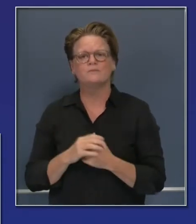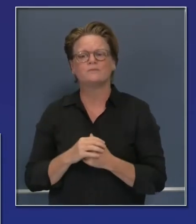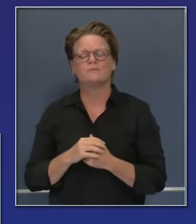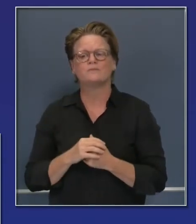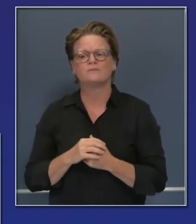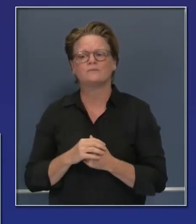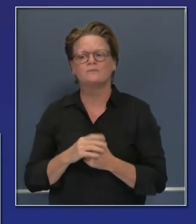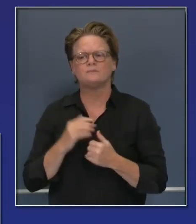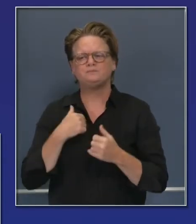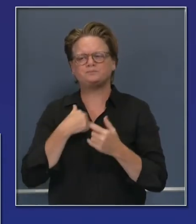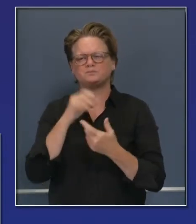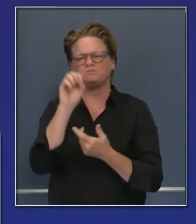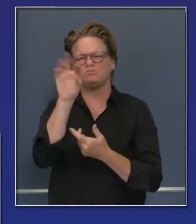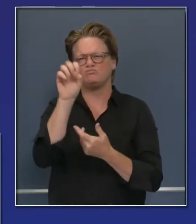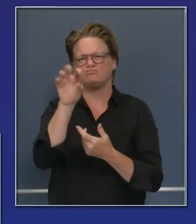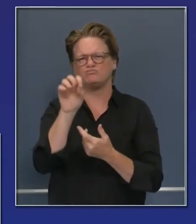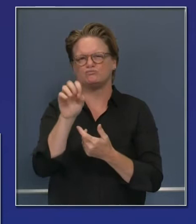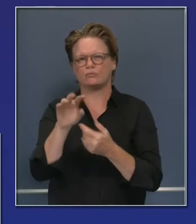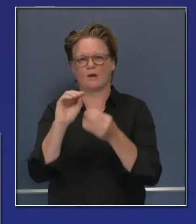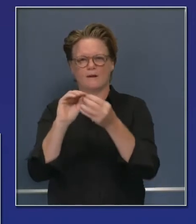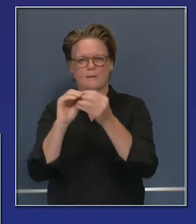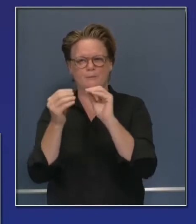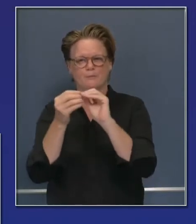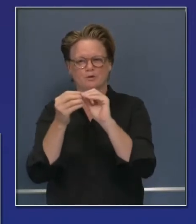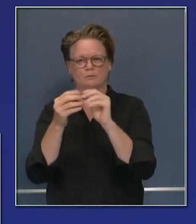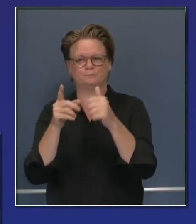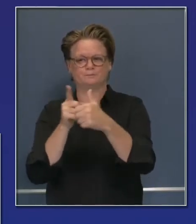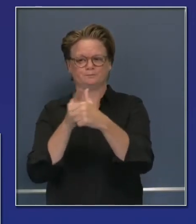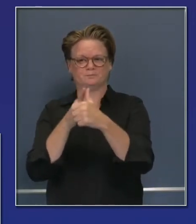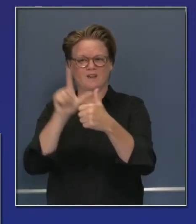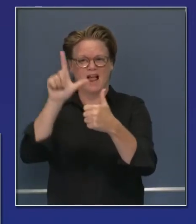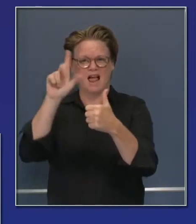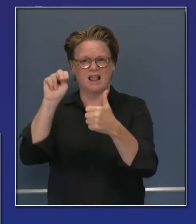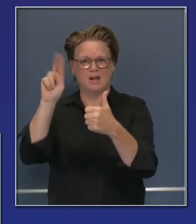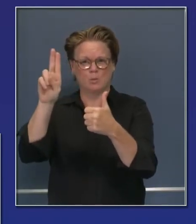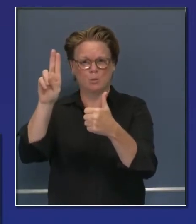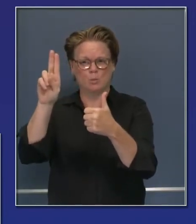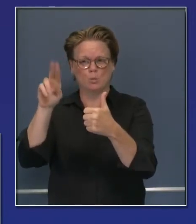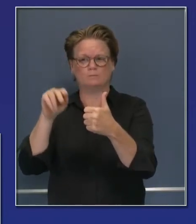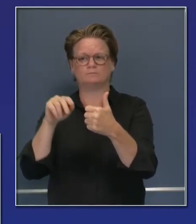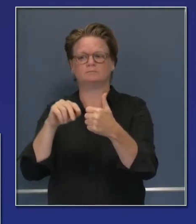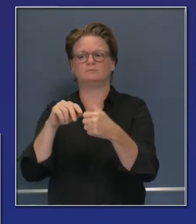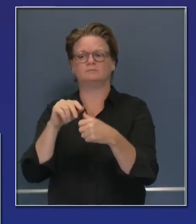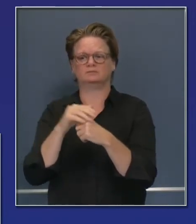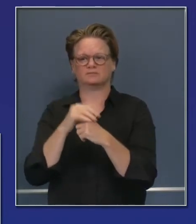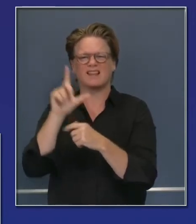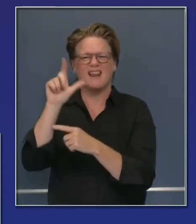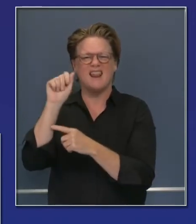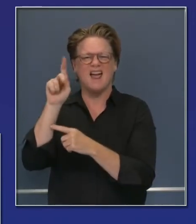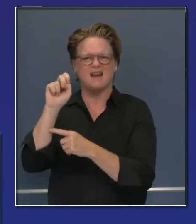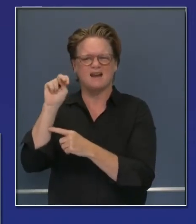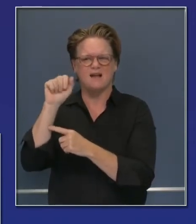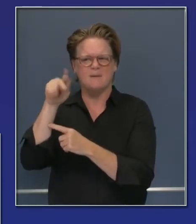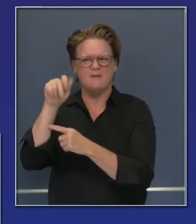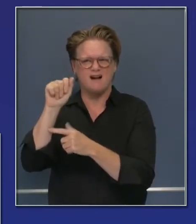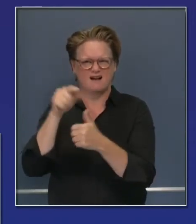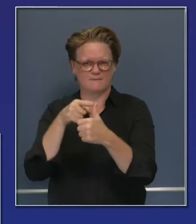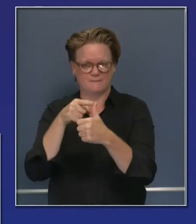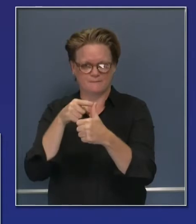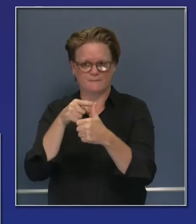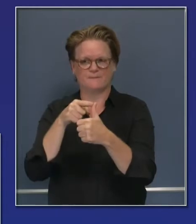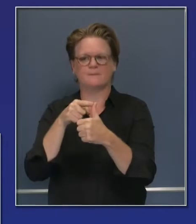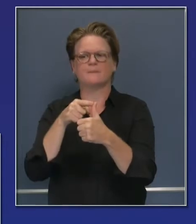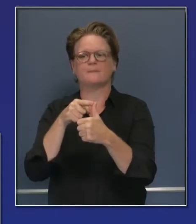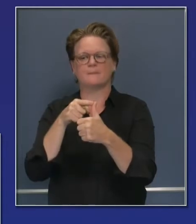number of acreage burned. As you recall, the LNU fire, the Lake Napa complex of lightning that occurred, this complex of fires,